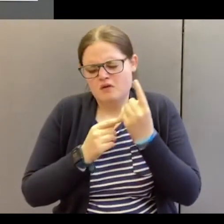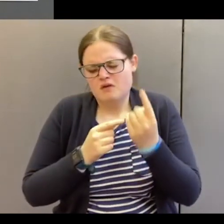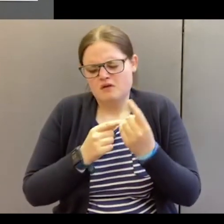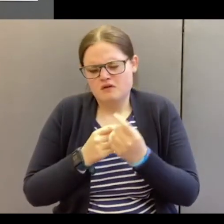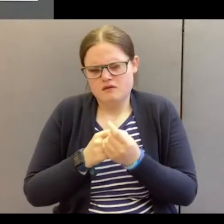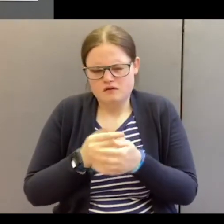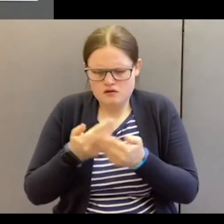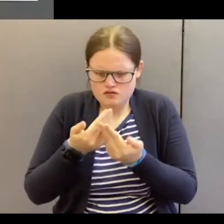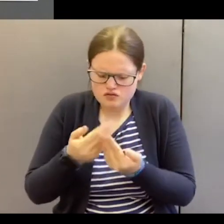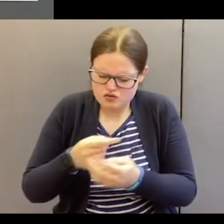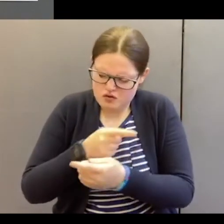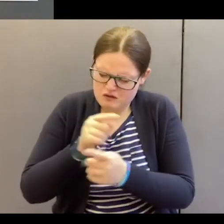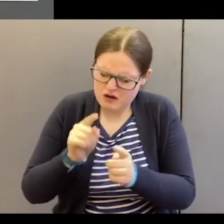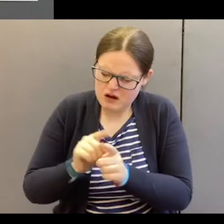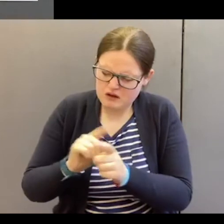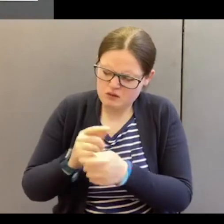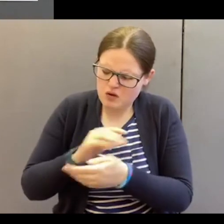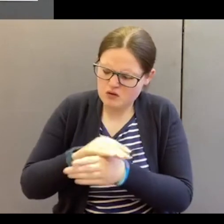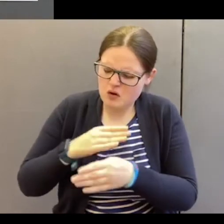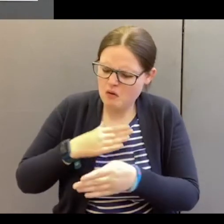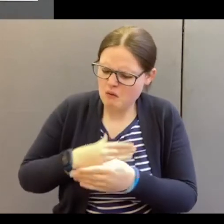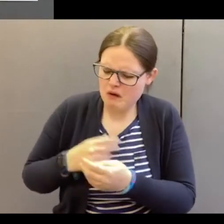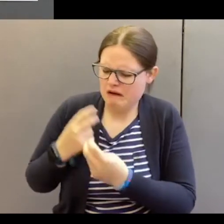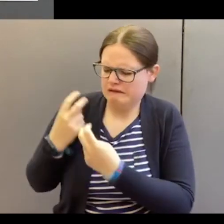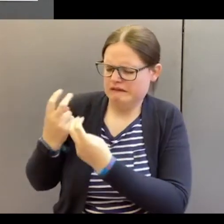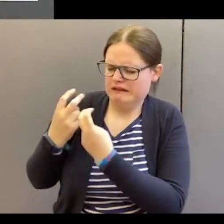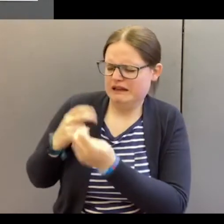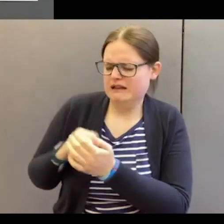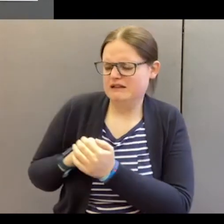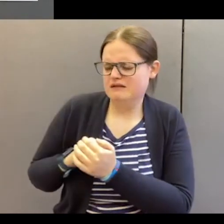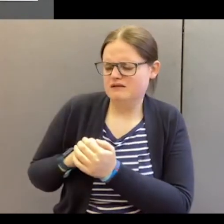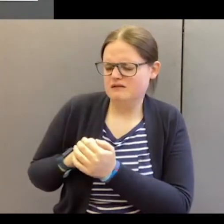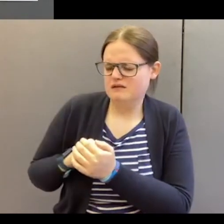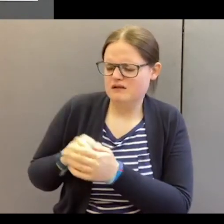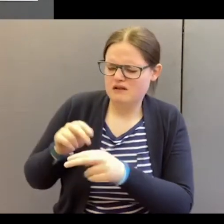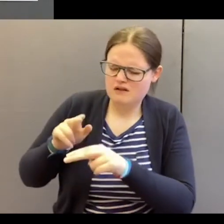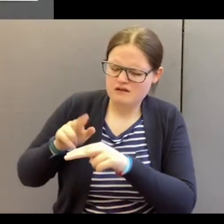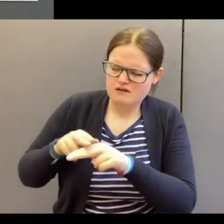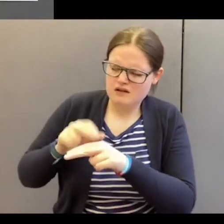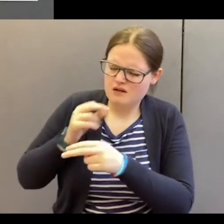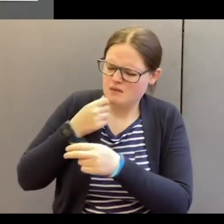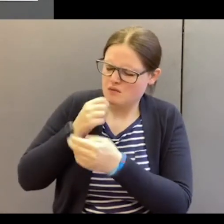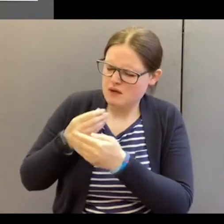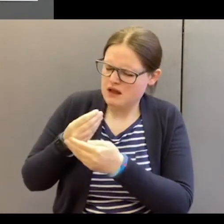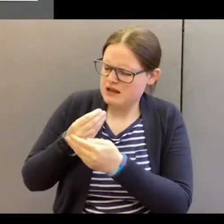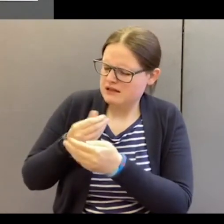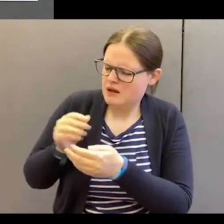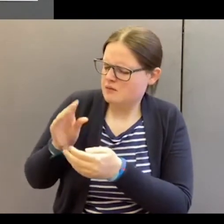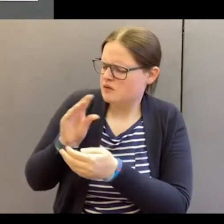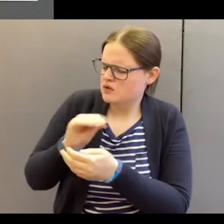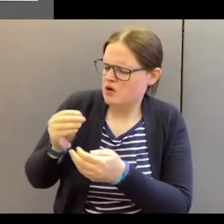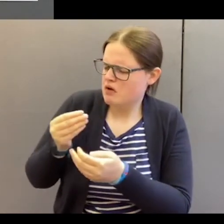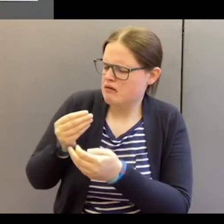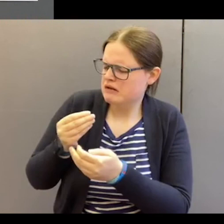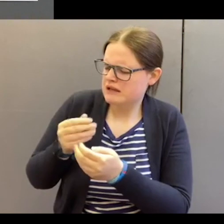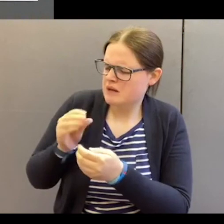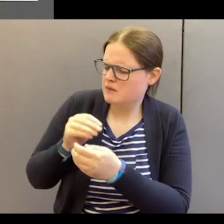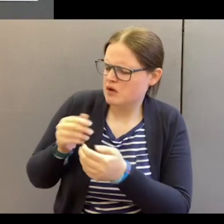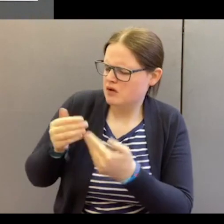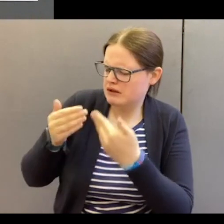to us what we do not want to hear. We pray that there would be some souls, some souls tonight,